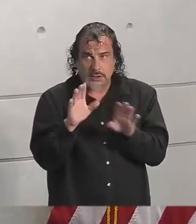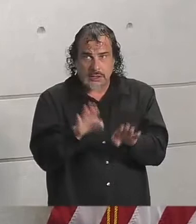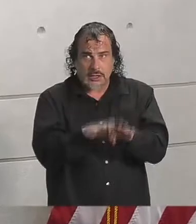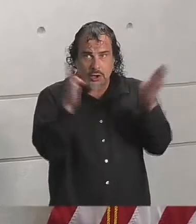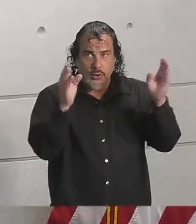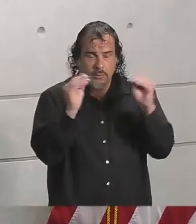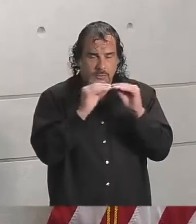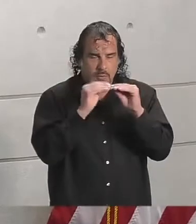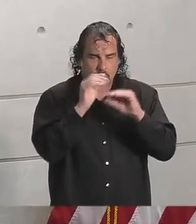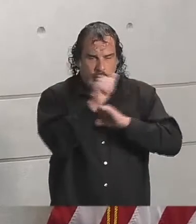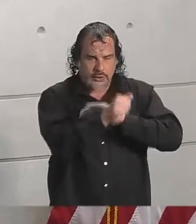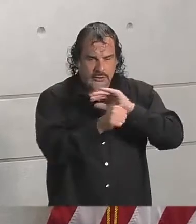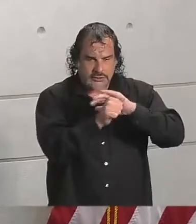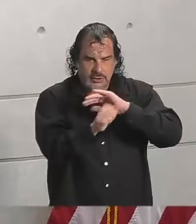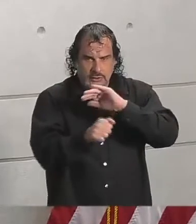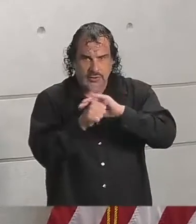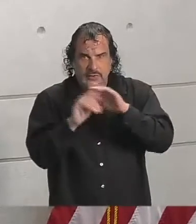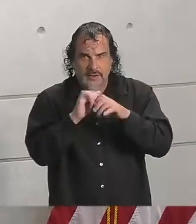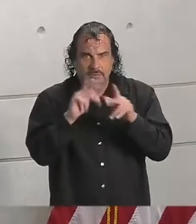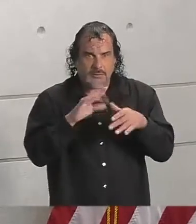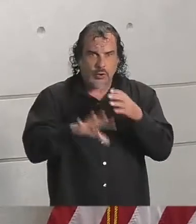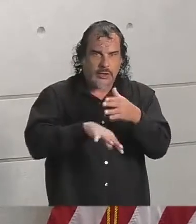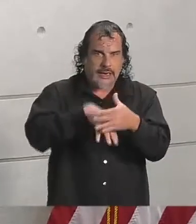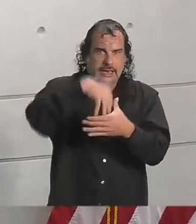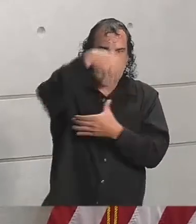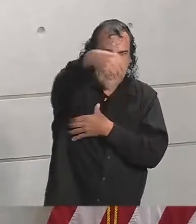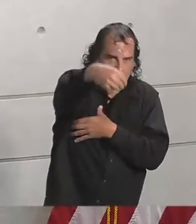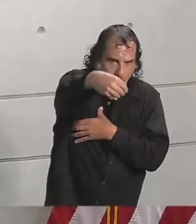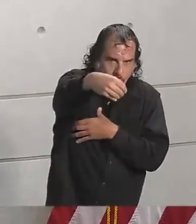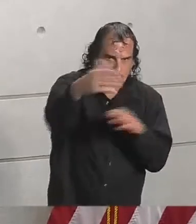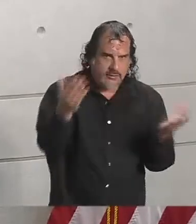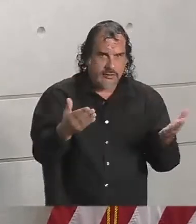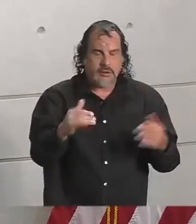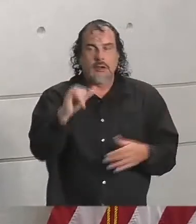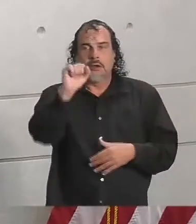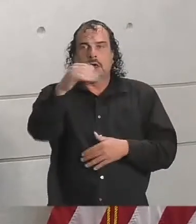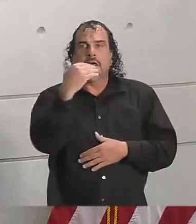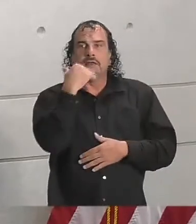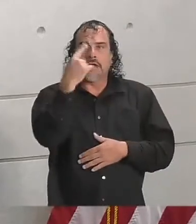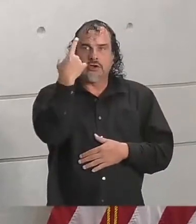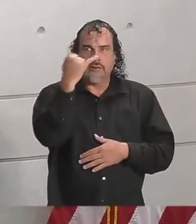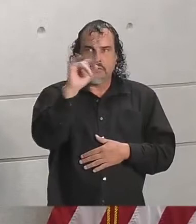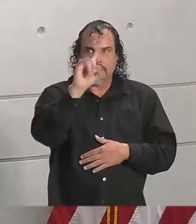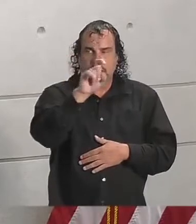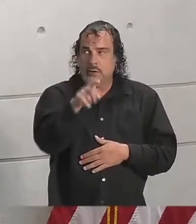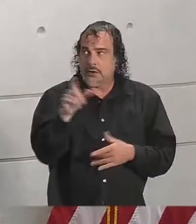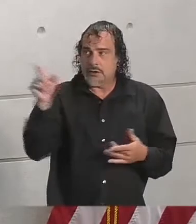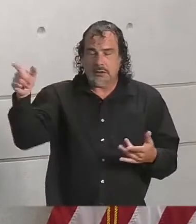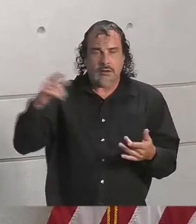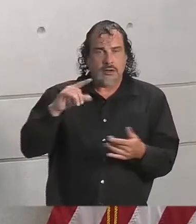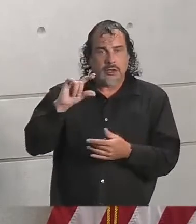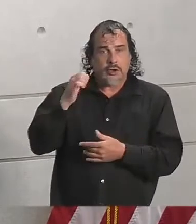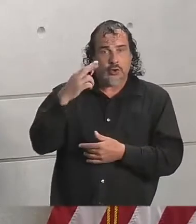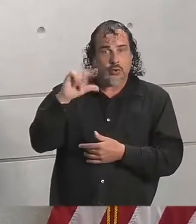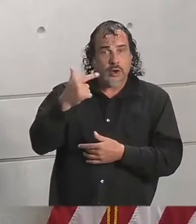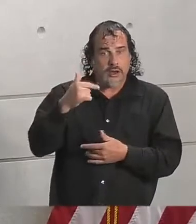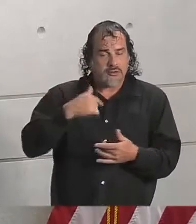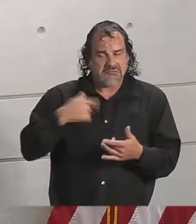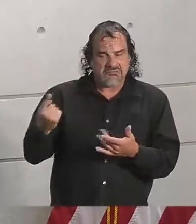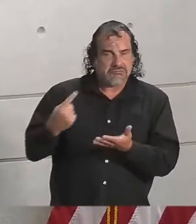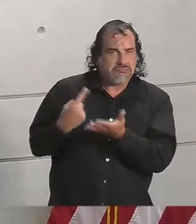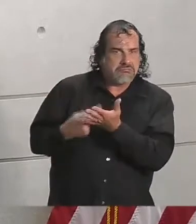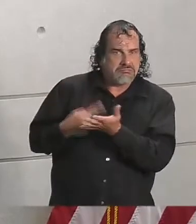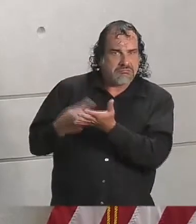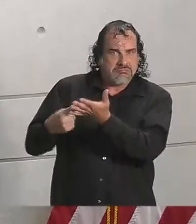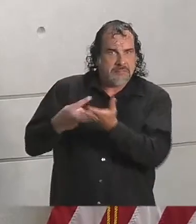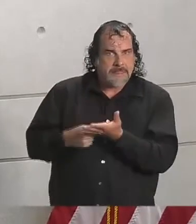shelters so that people can get out? Yeah, well, thank you for that question, and Greg and I had a conversation about that. know he's been speaking